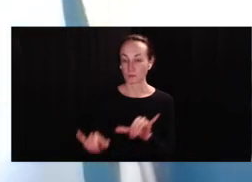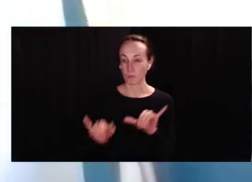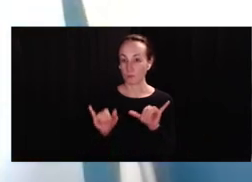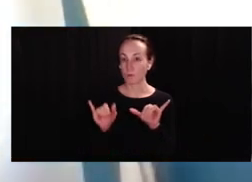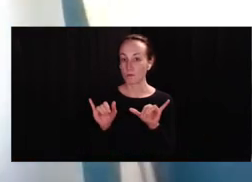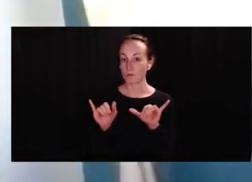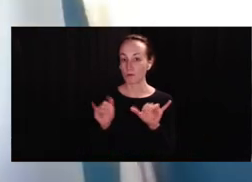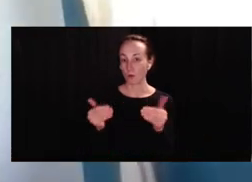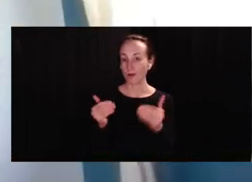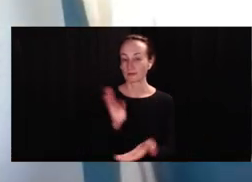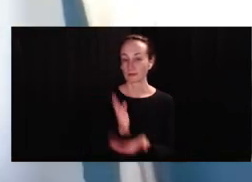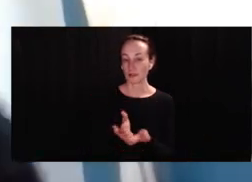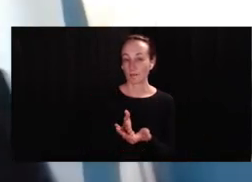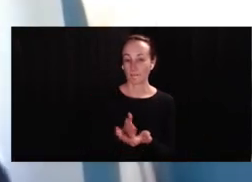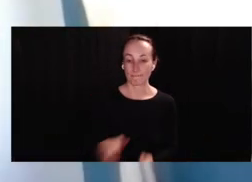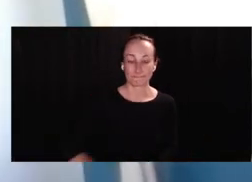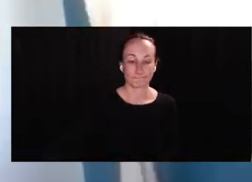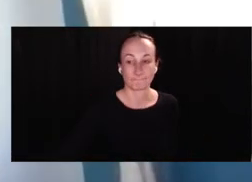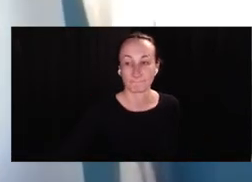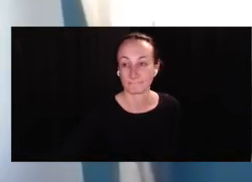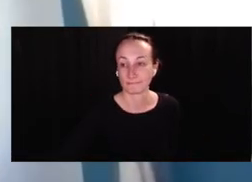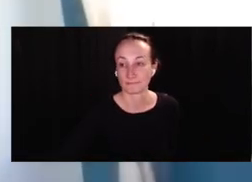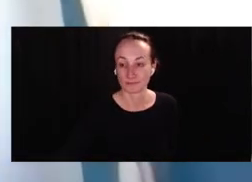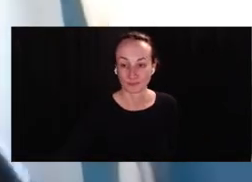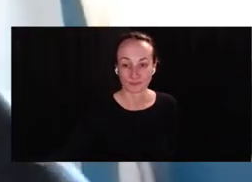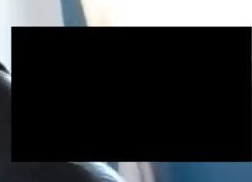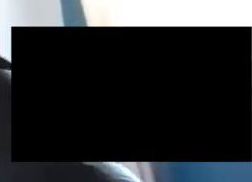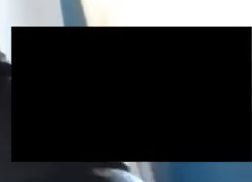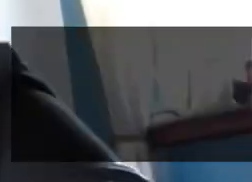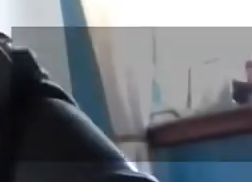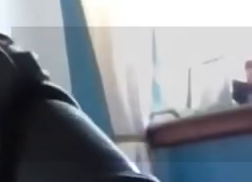stop the stream and then I'll also, um, go ahead and stop. Bye.